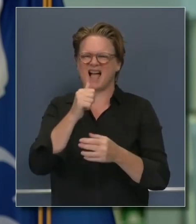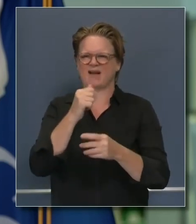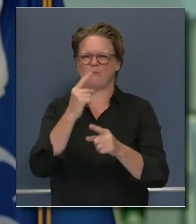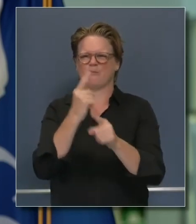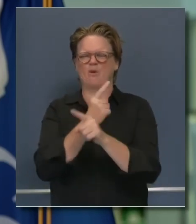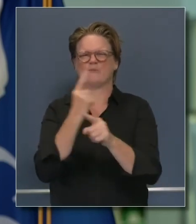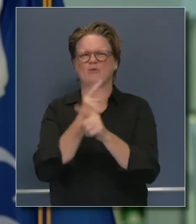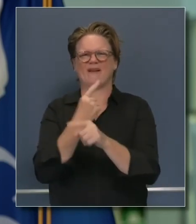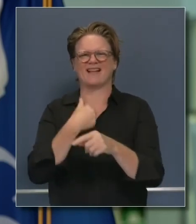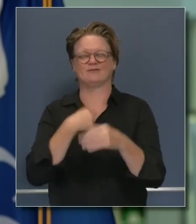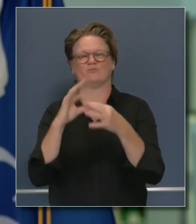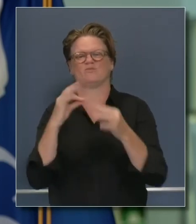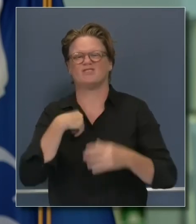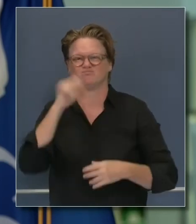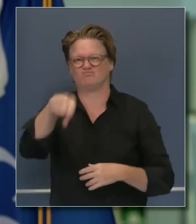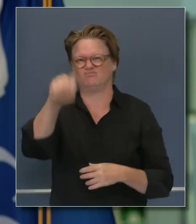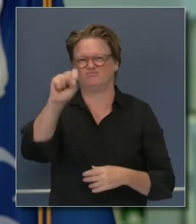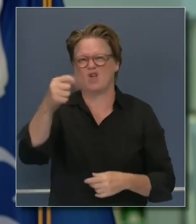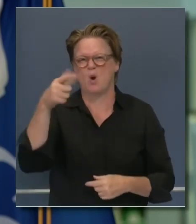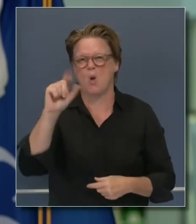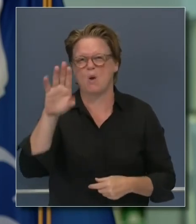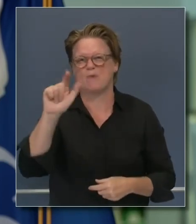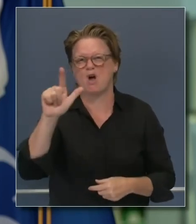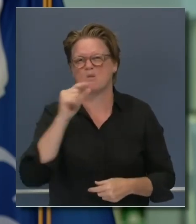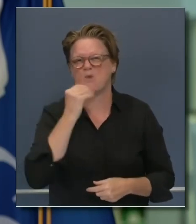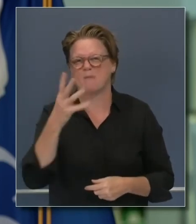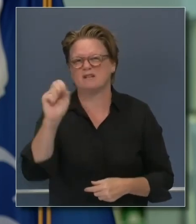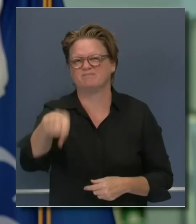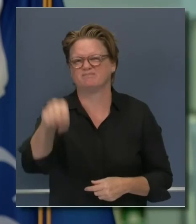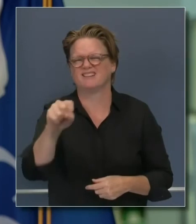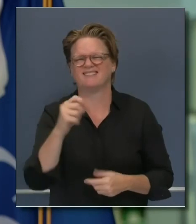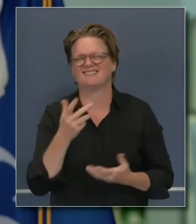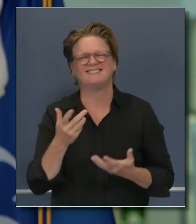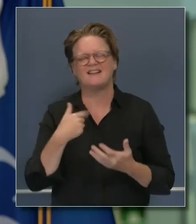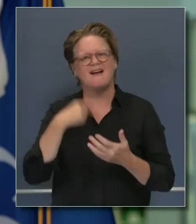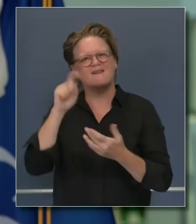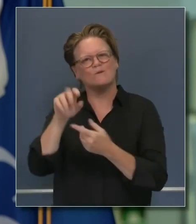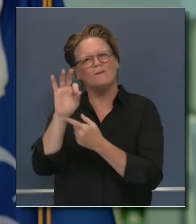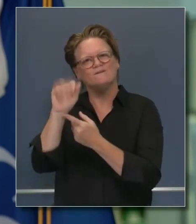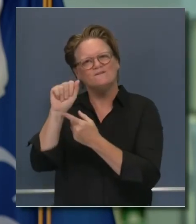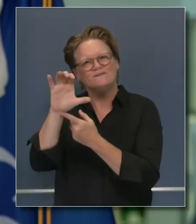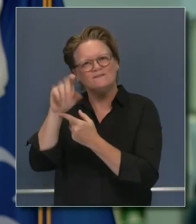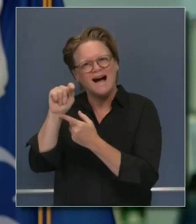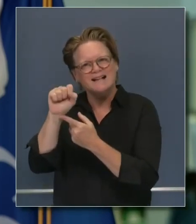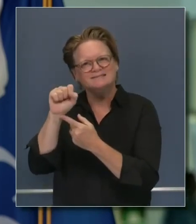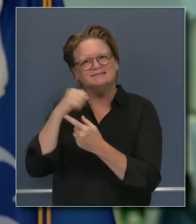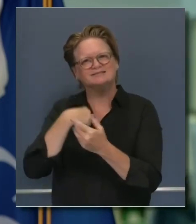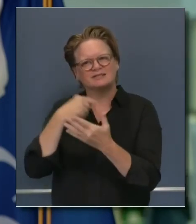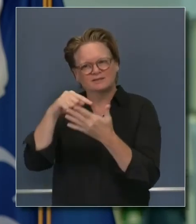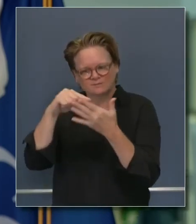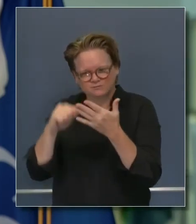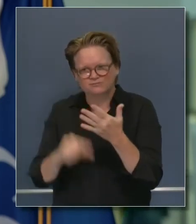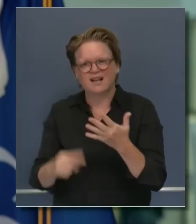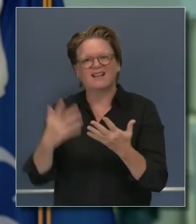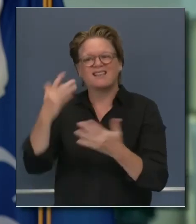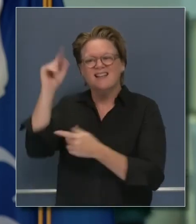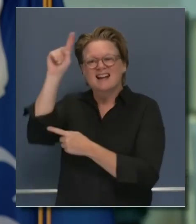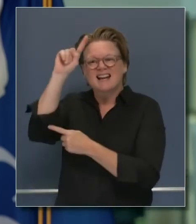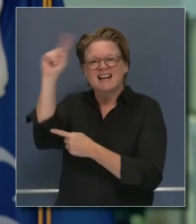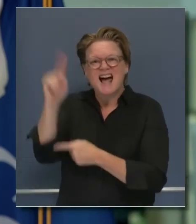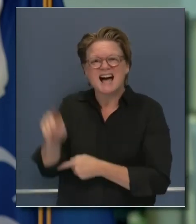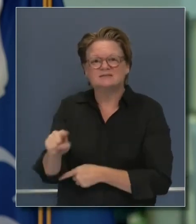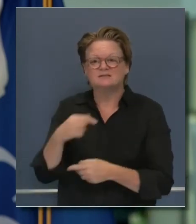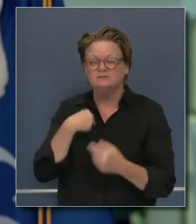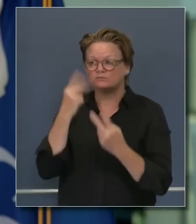One thing we do know, however, is we dealt with an unprecedented number of lightning strikes, some 14,000. What we do know is we dealt with unprecedented